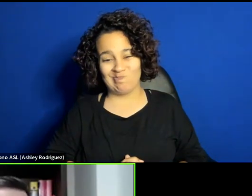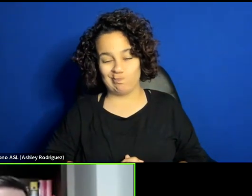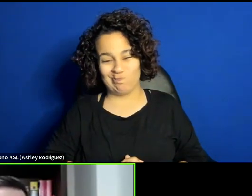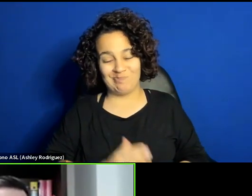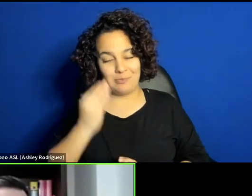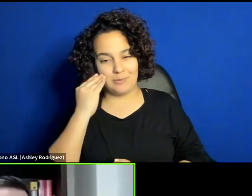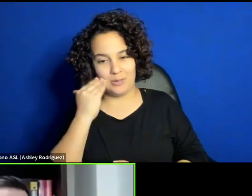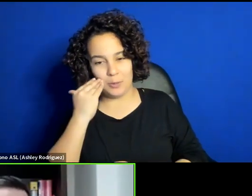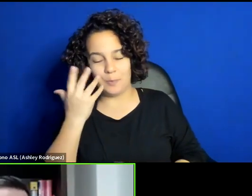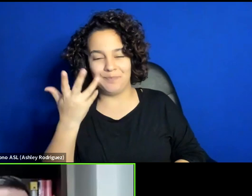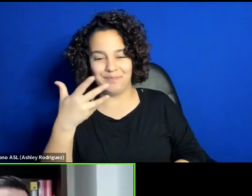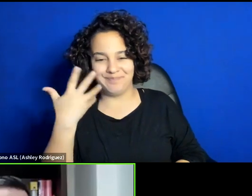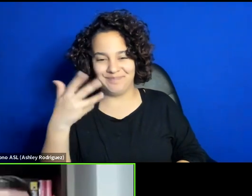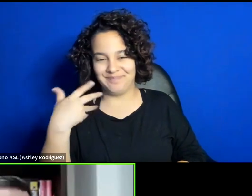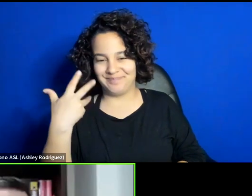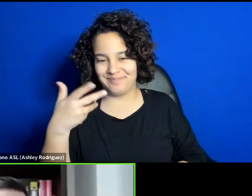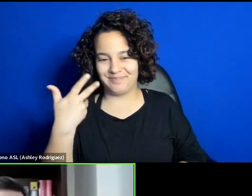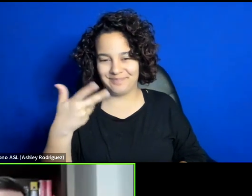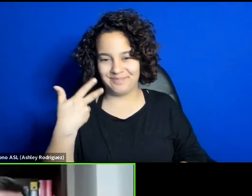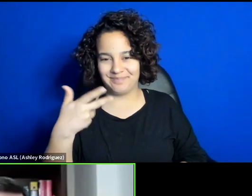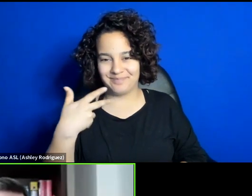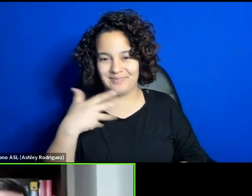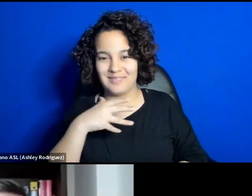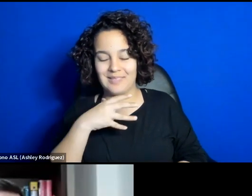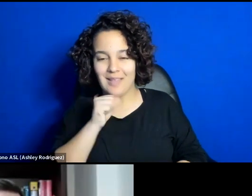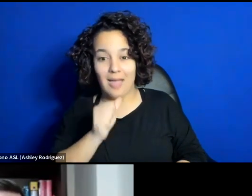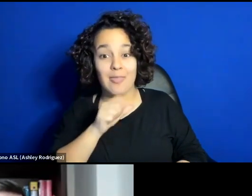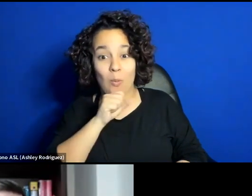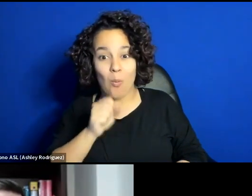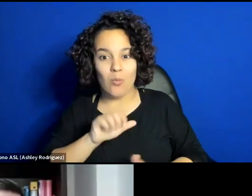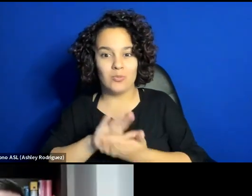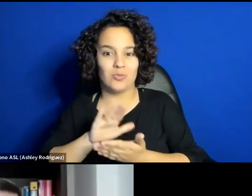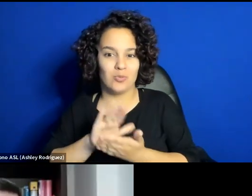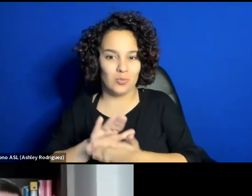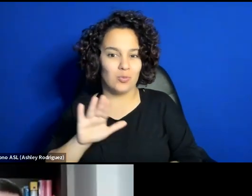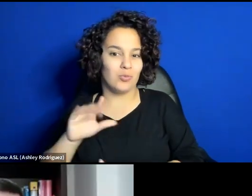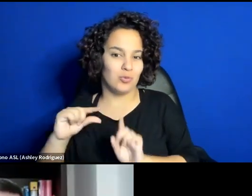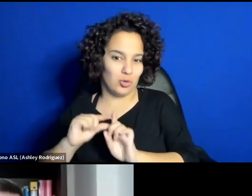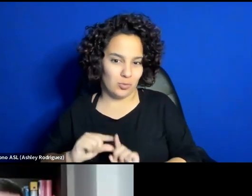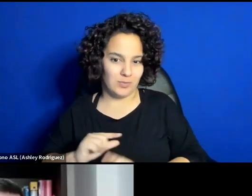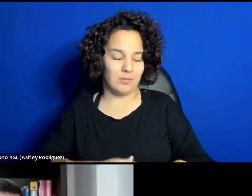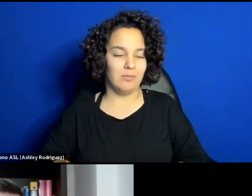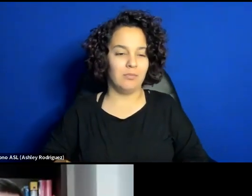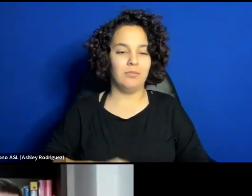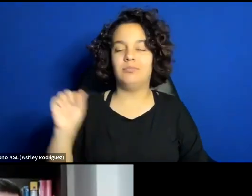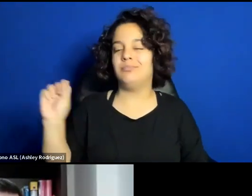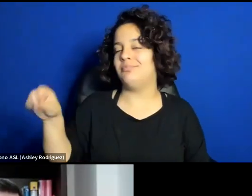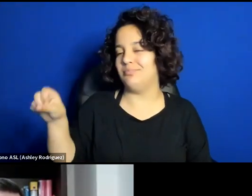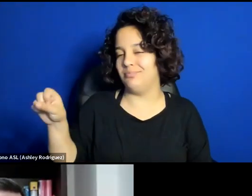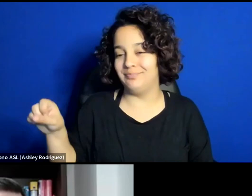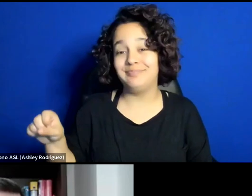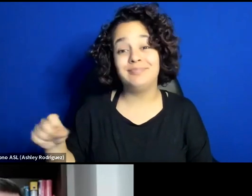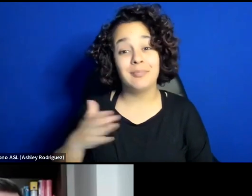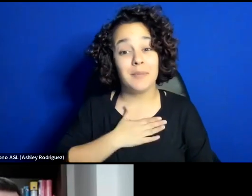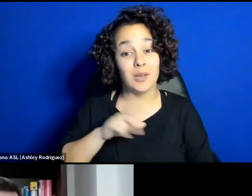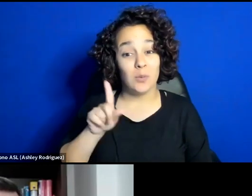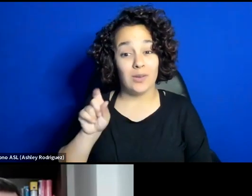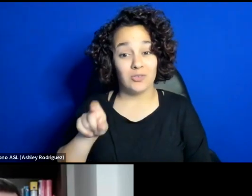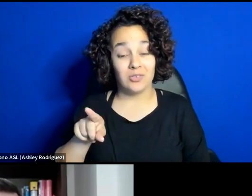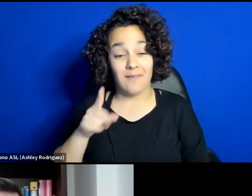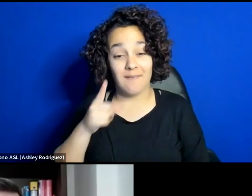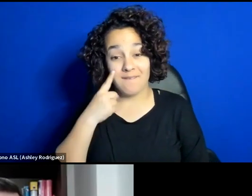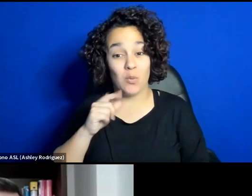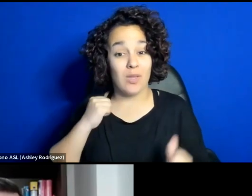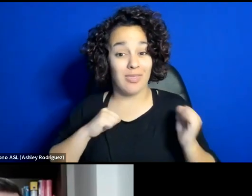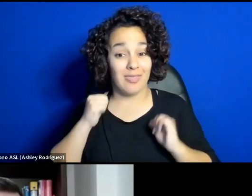terms. Absolutely. Yeah. Well, actually, it was one of my questions that for a